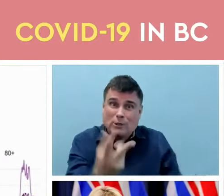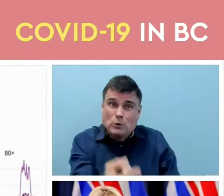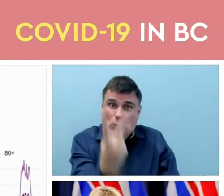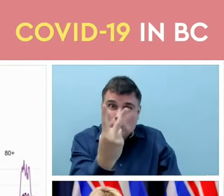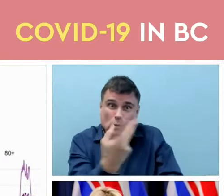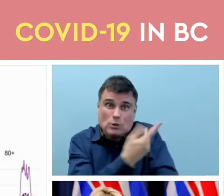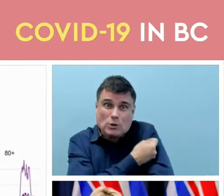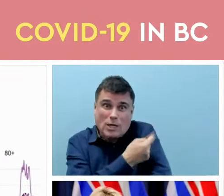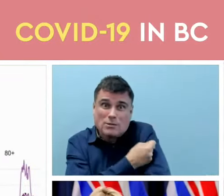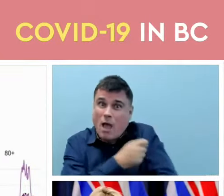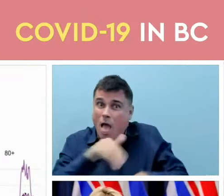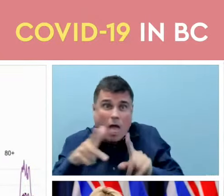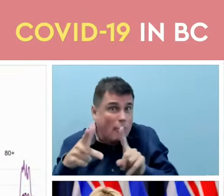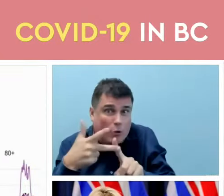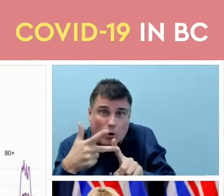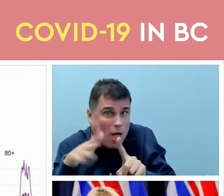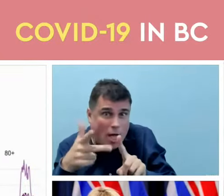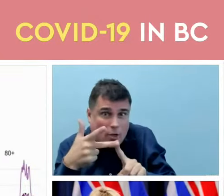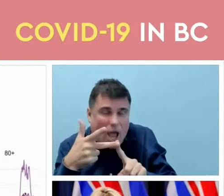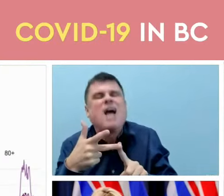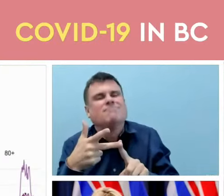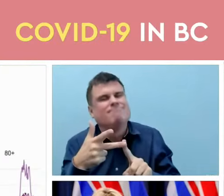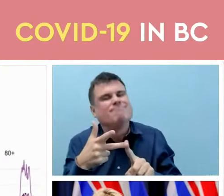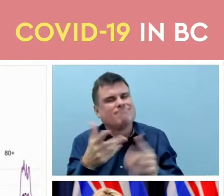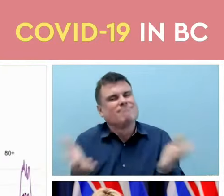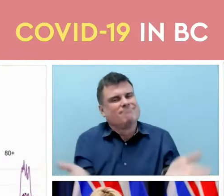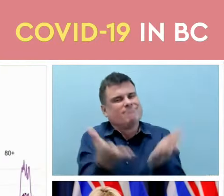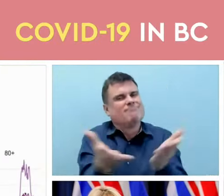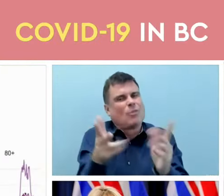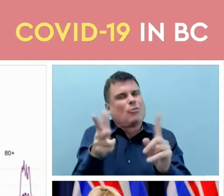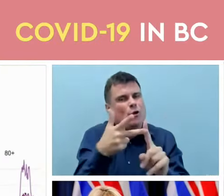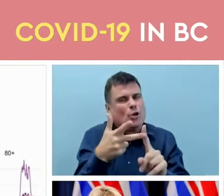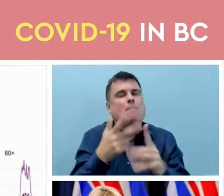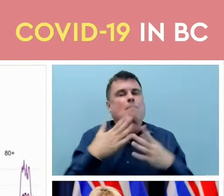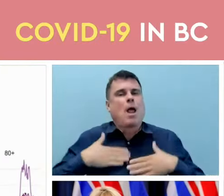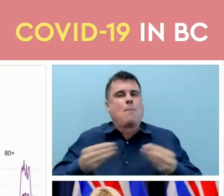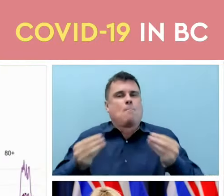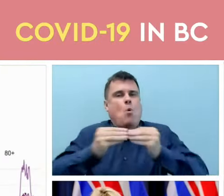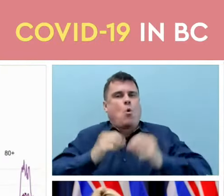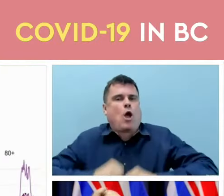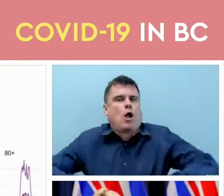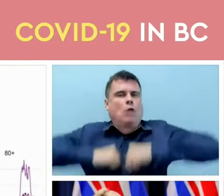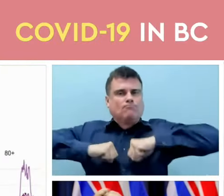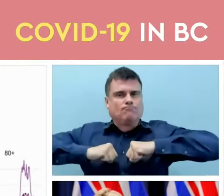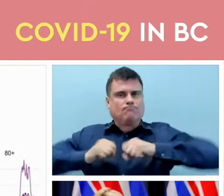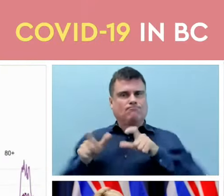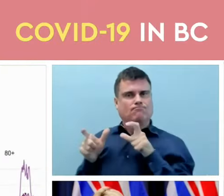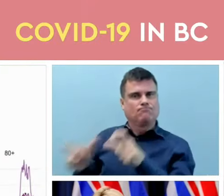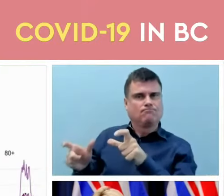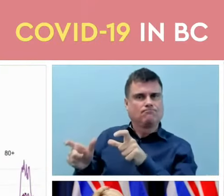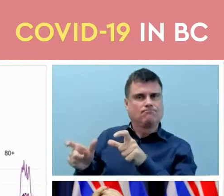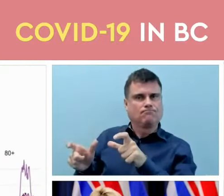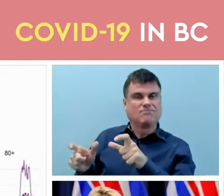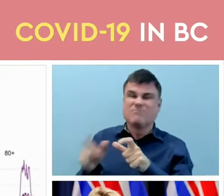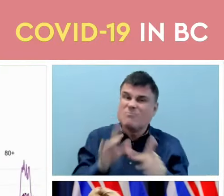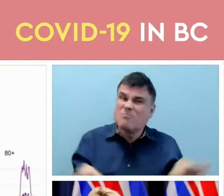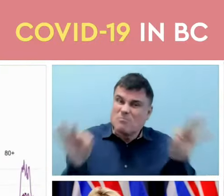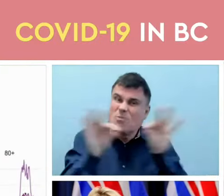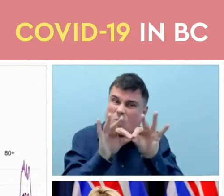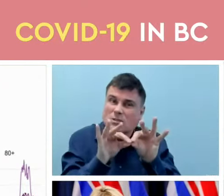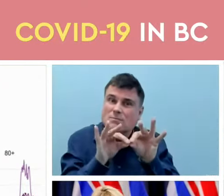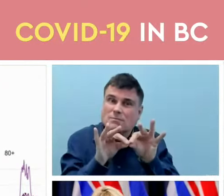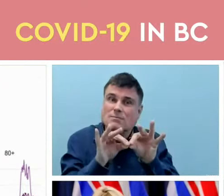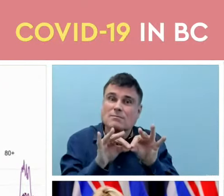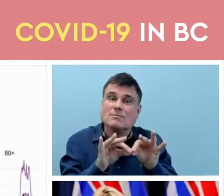your booster it is important. We see it is incredibly important as you get older and people over age